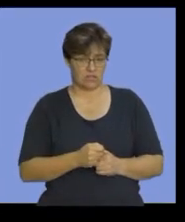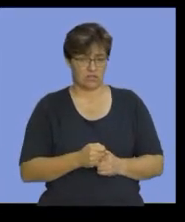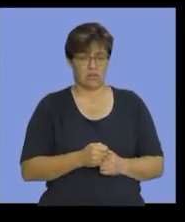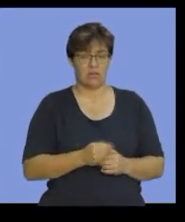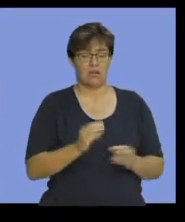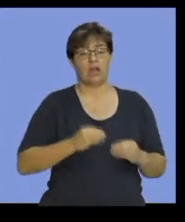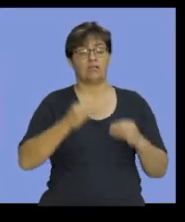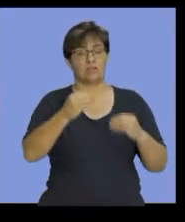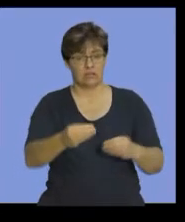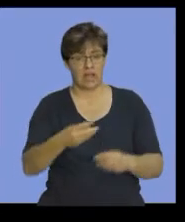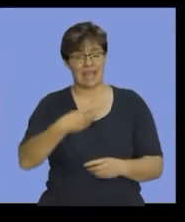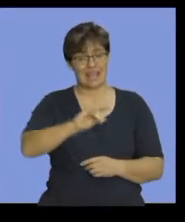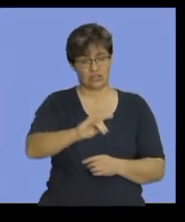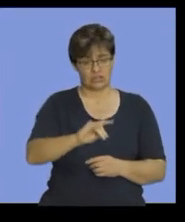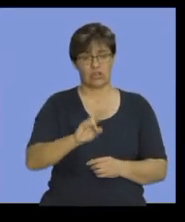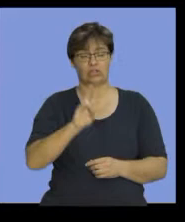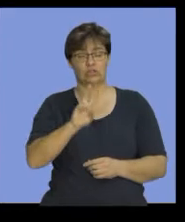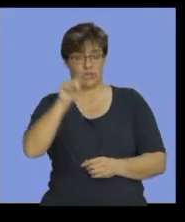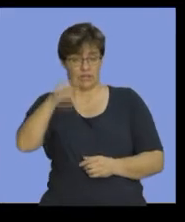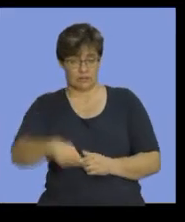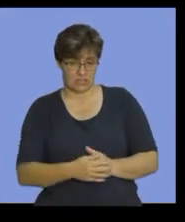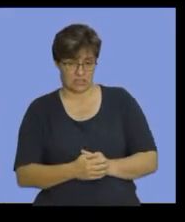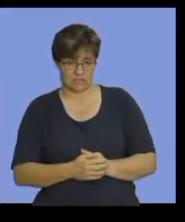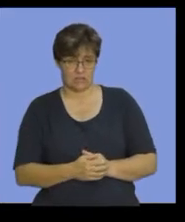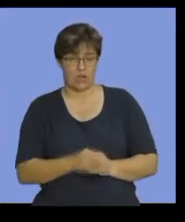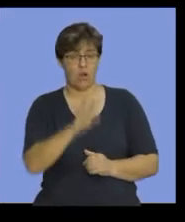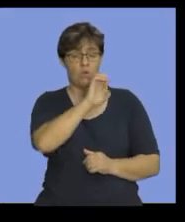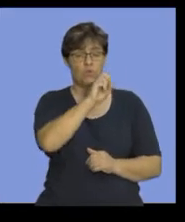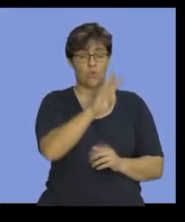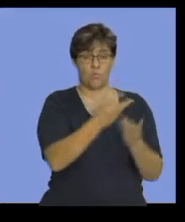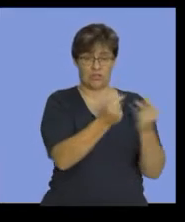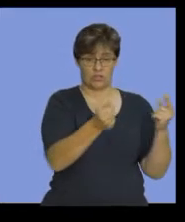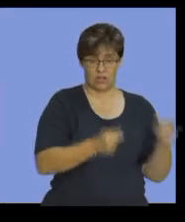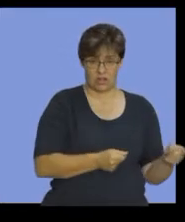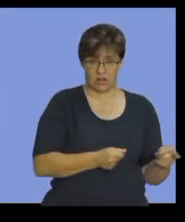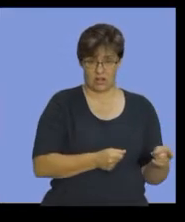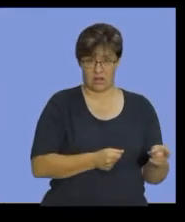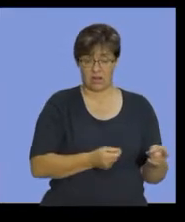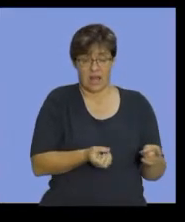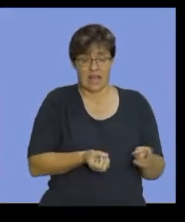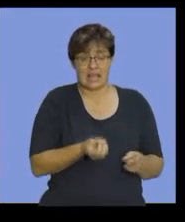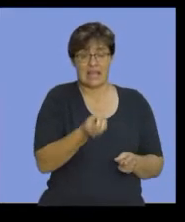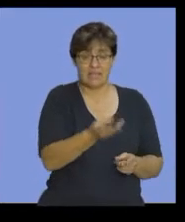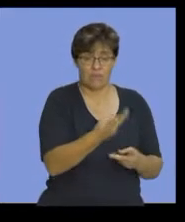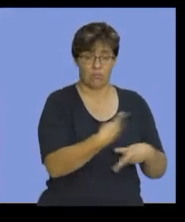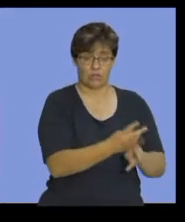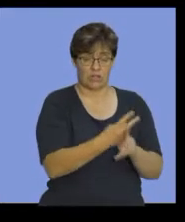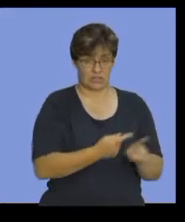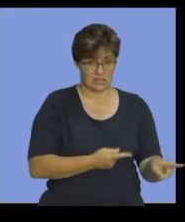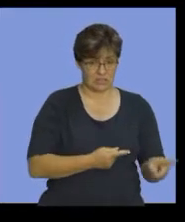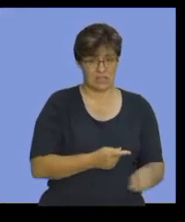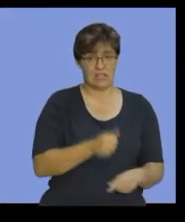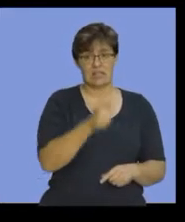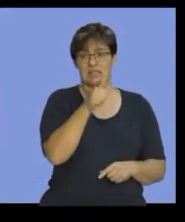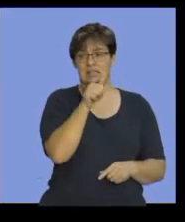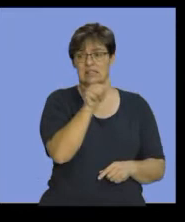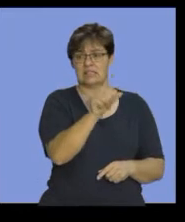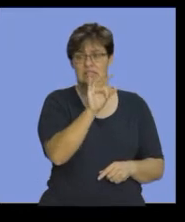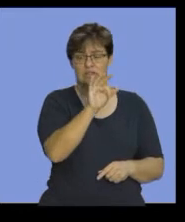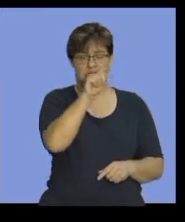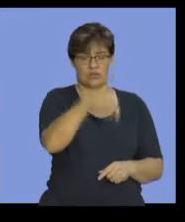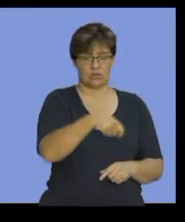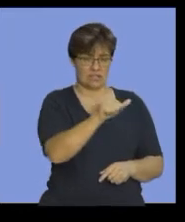purchases paid for cash, 2,000, raw materials issued to production, 63,600,